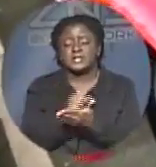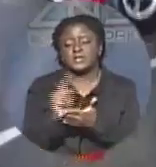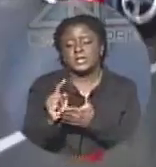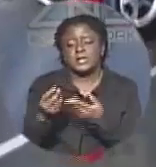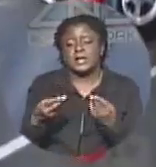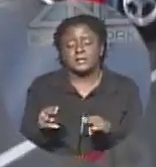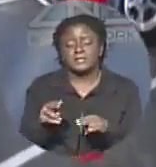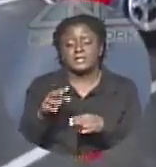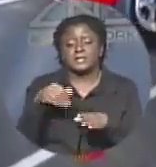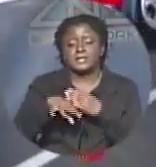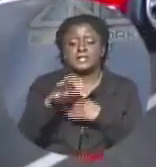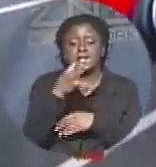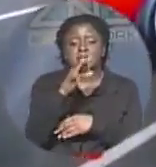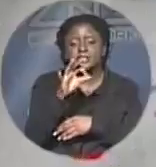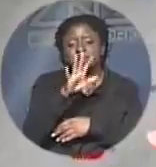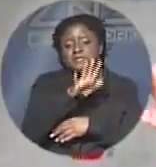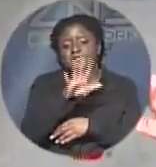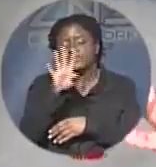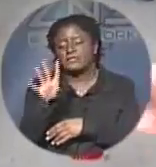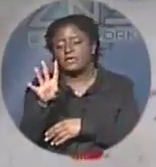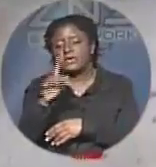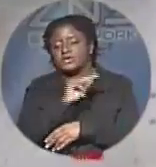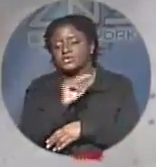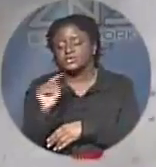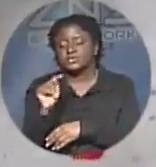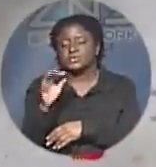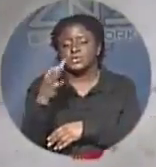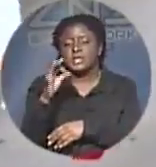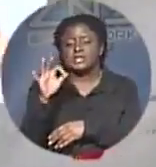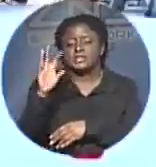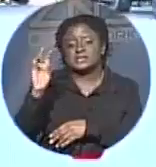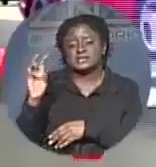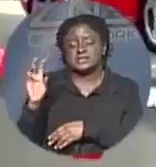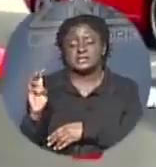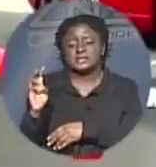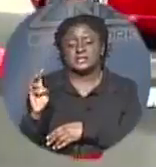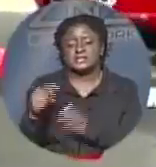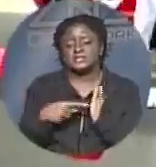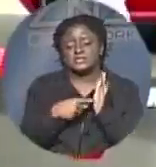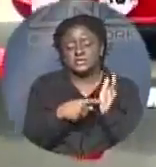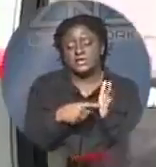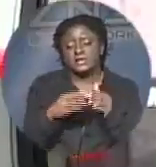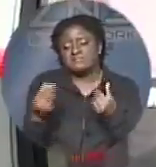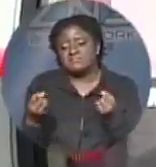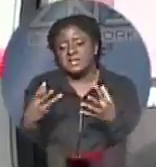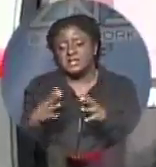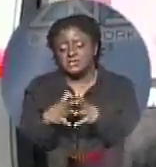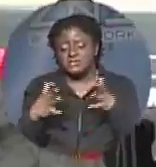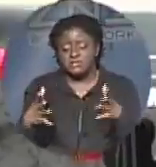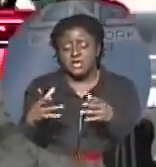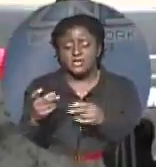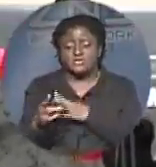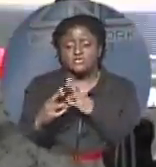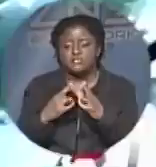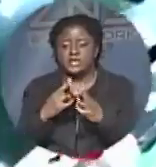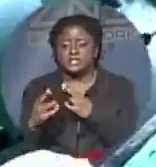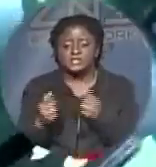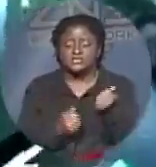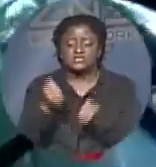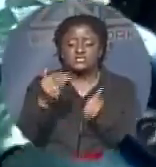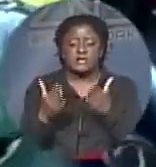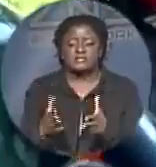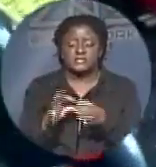1954 to 1966 and featured many of the great racing drivers of the period. Sure, the look of the motor